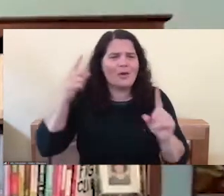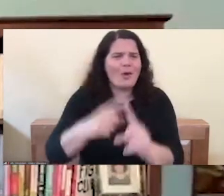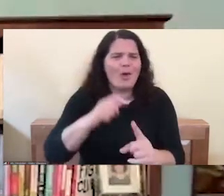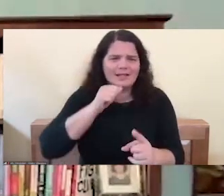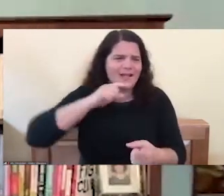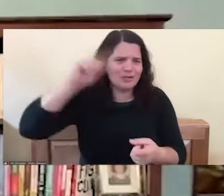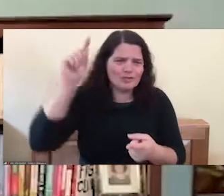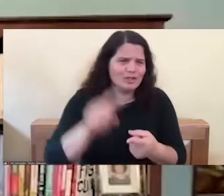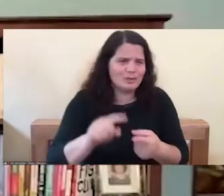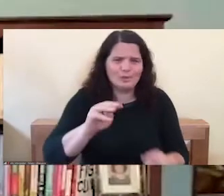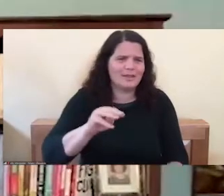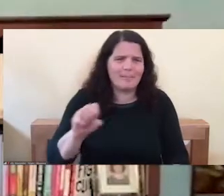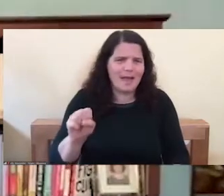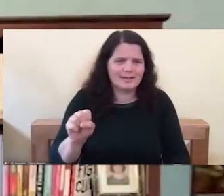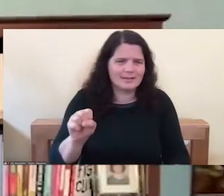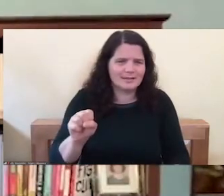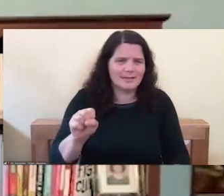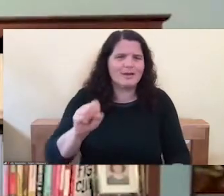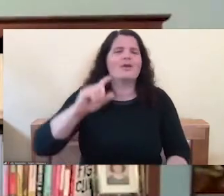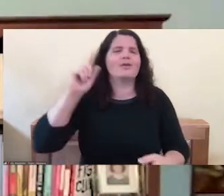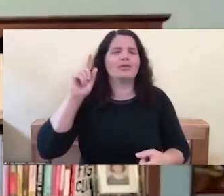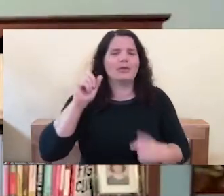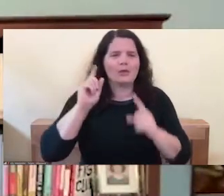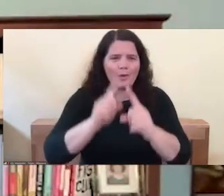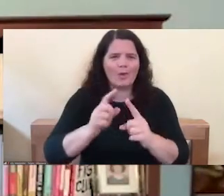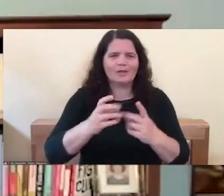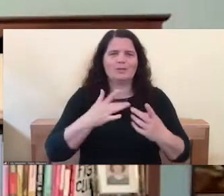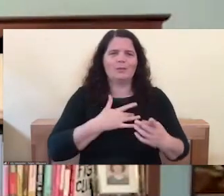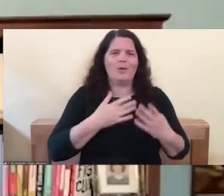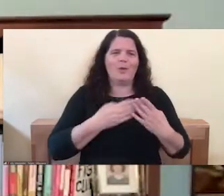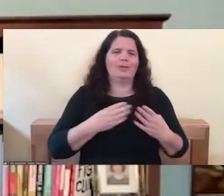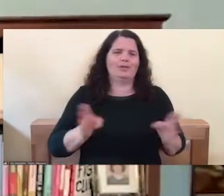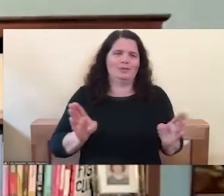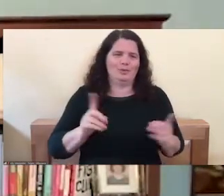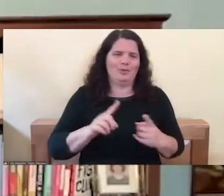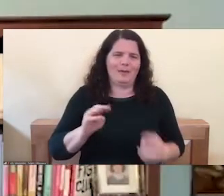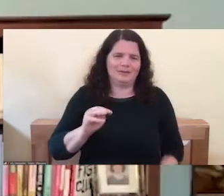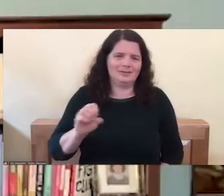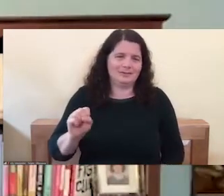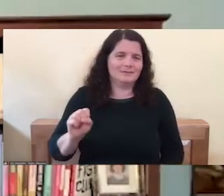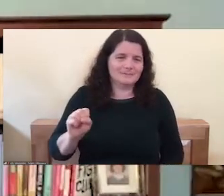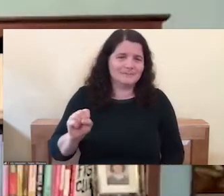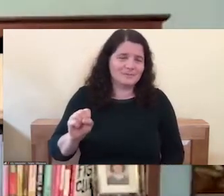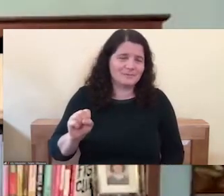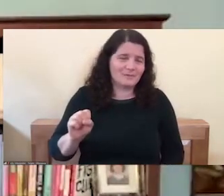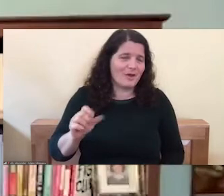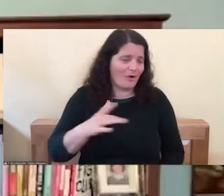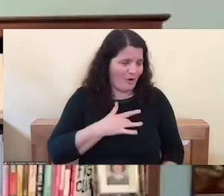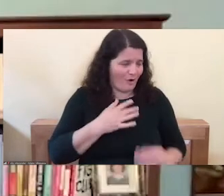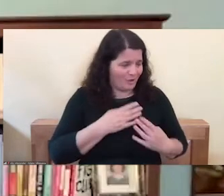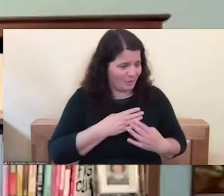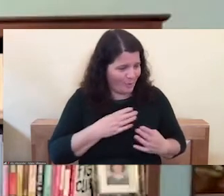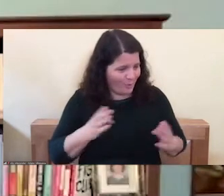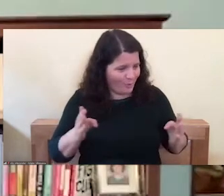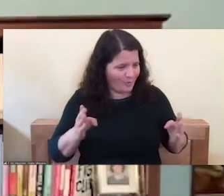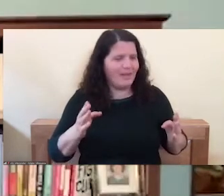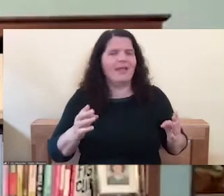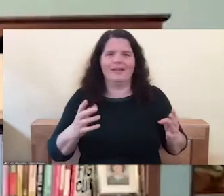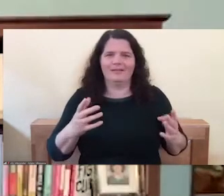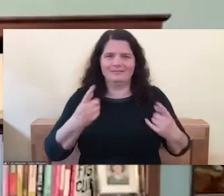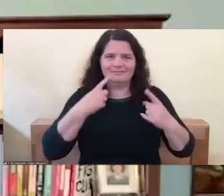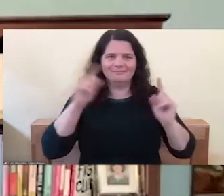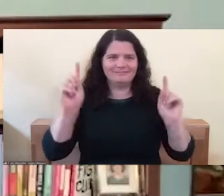perfection. Your goal is simply to open your heart. And if your heart is open toward whatever is happening, you've actually achieved your goal